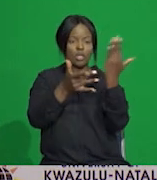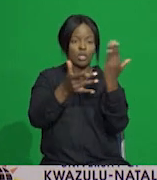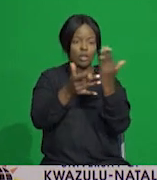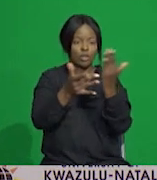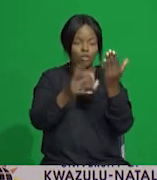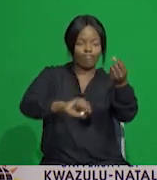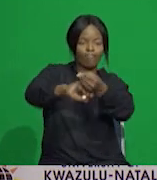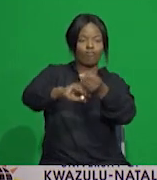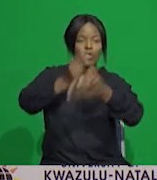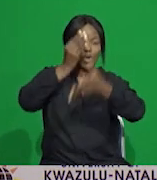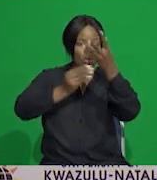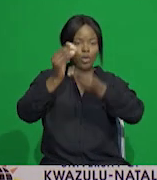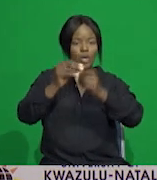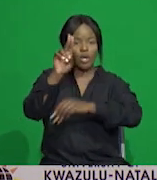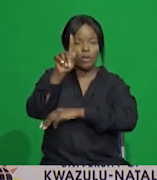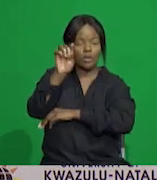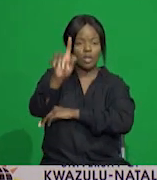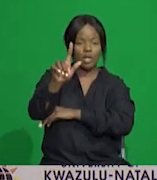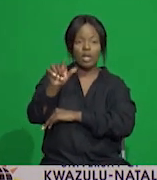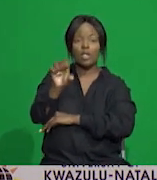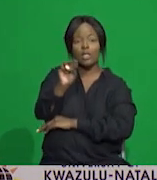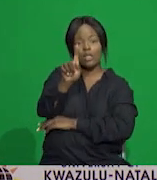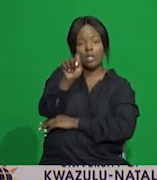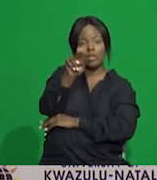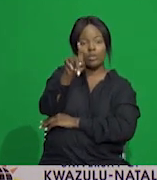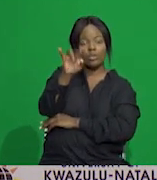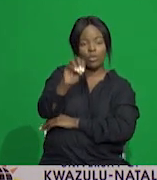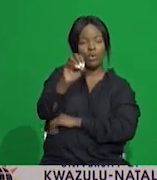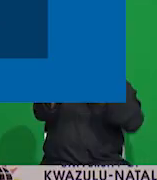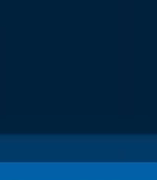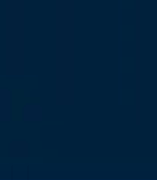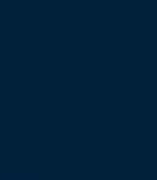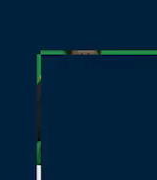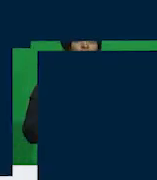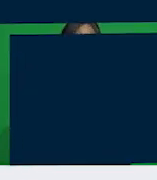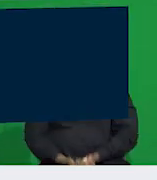and this fantastic UTEL studio that we have here. So we'll watch those three short videos now.